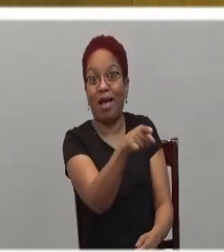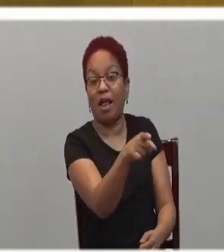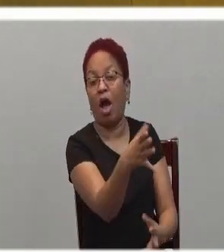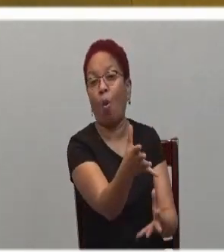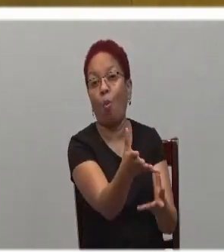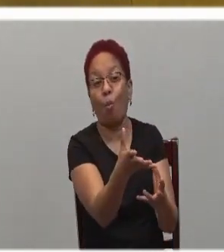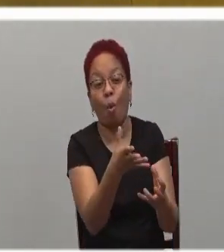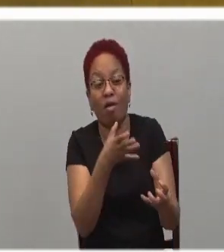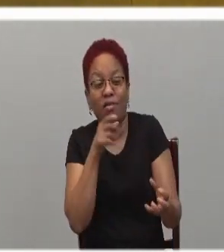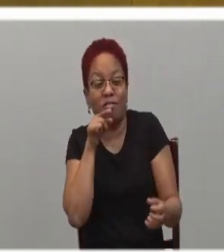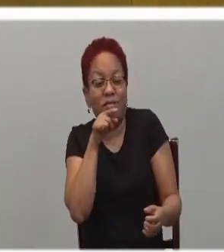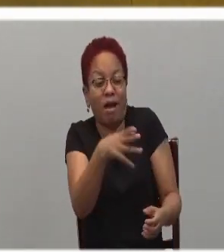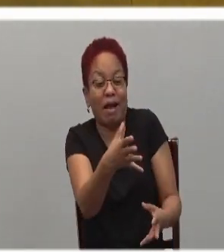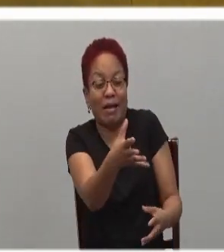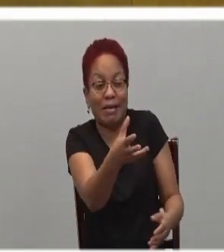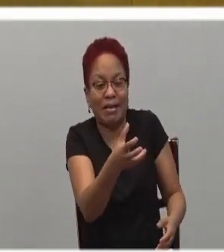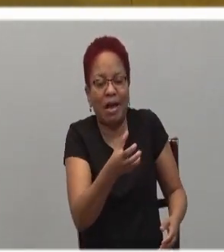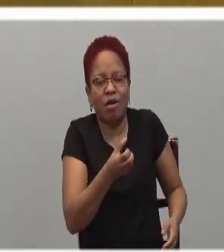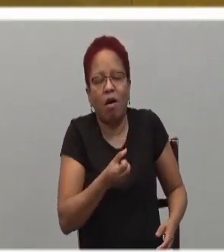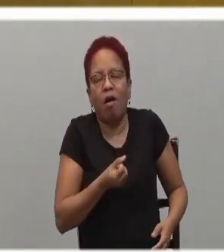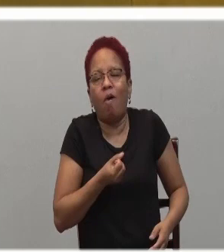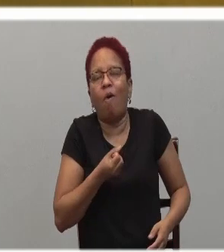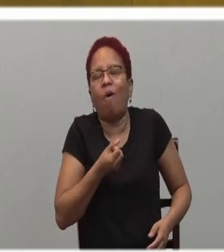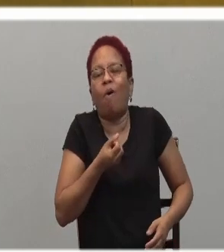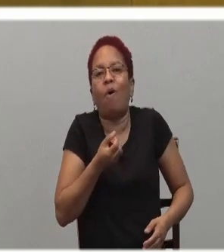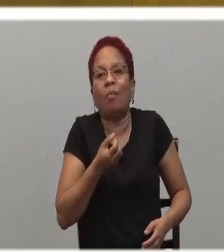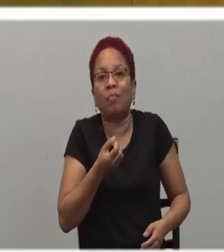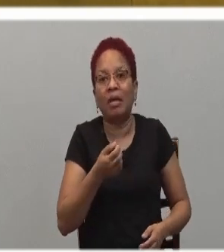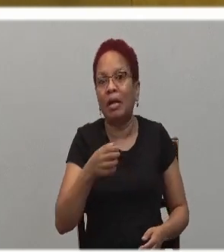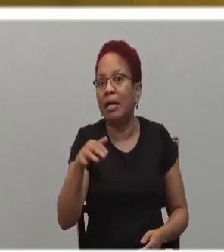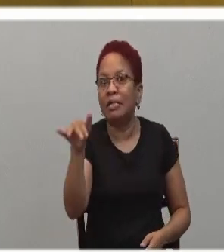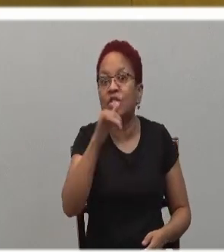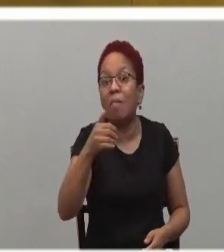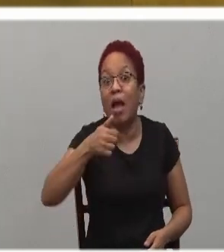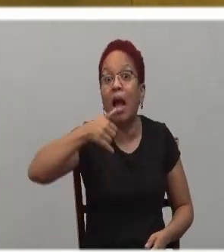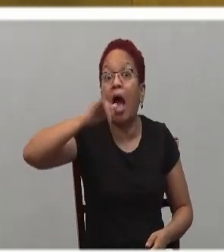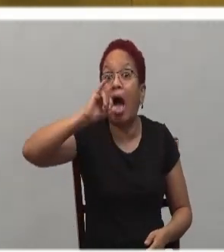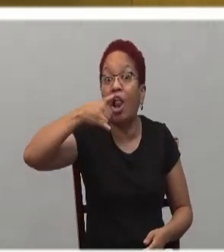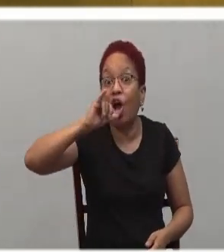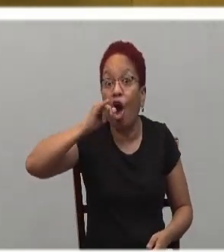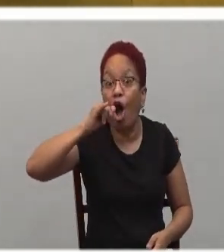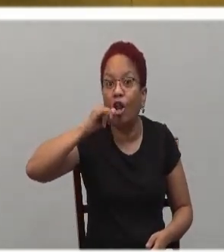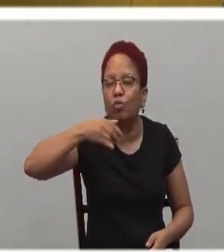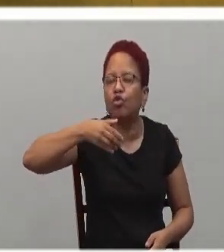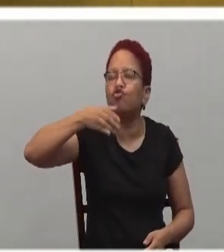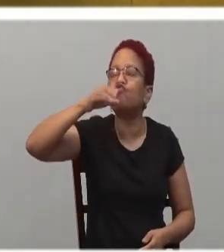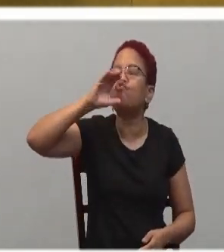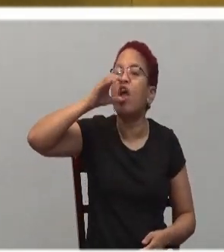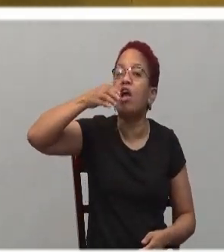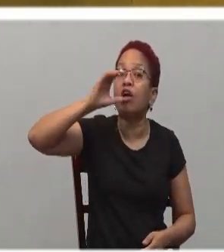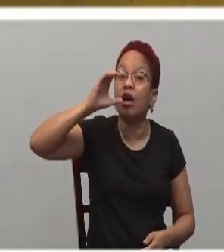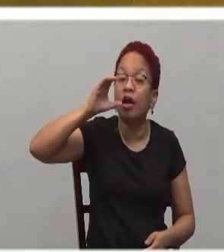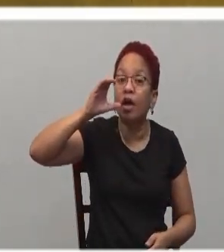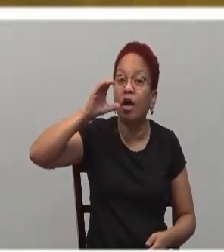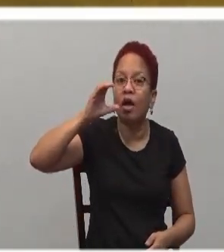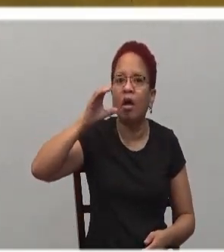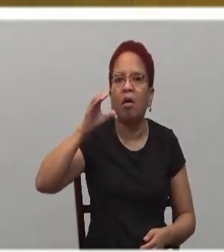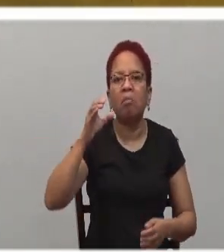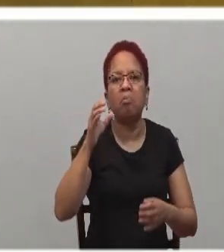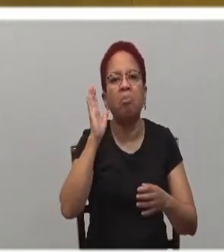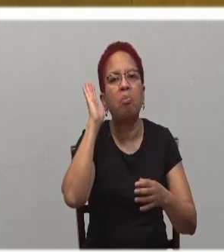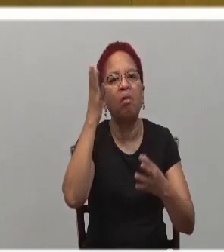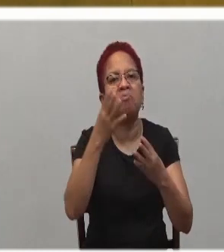Like the temporary nature of alcohol, these things and these persons wear off